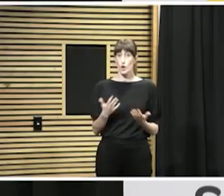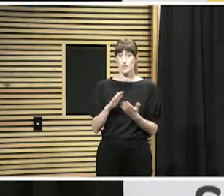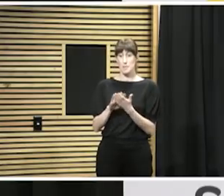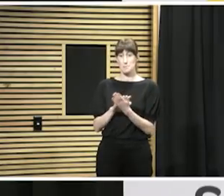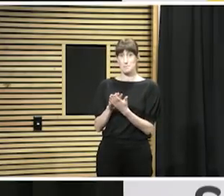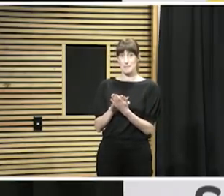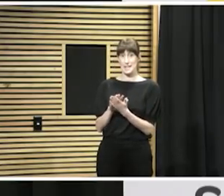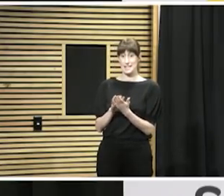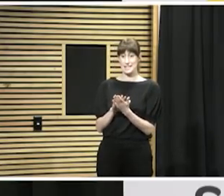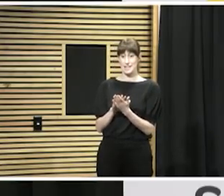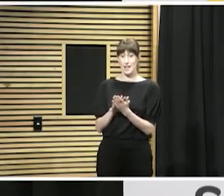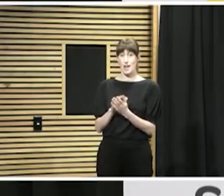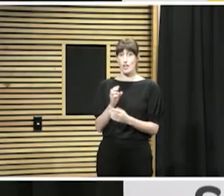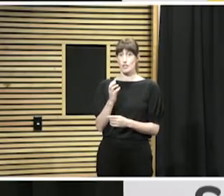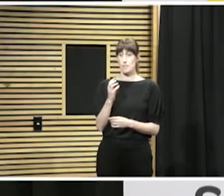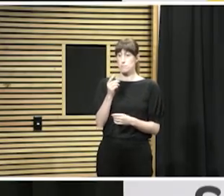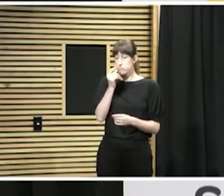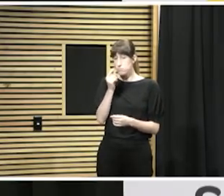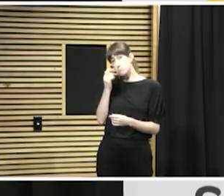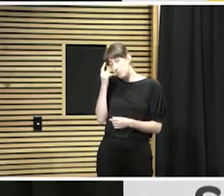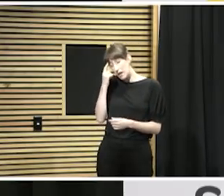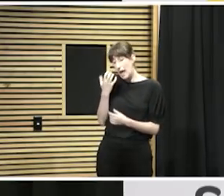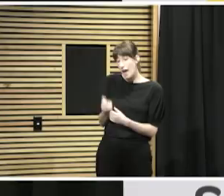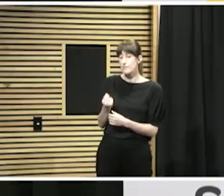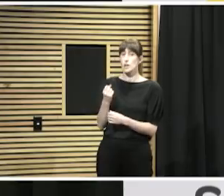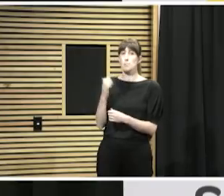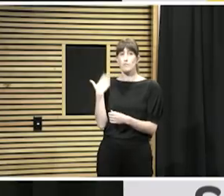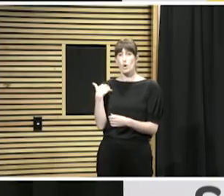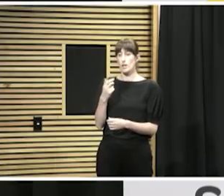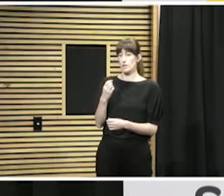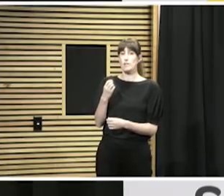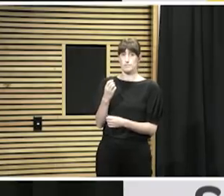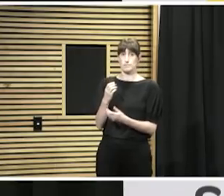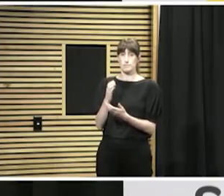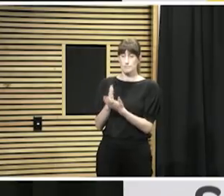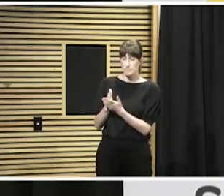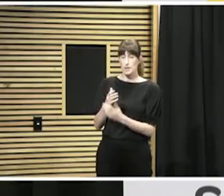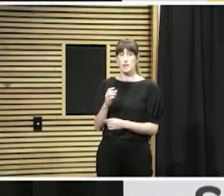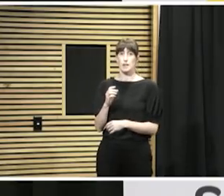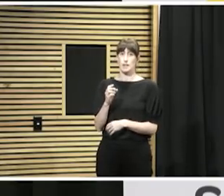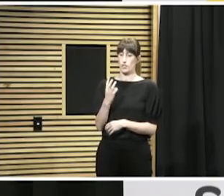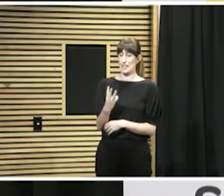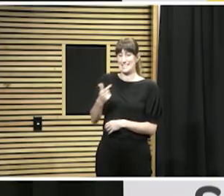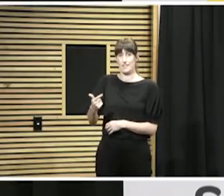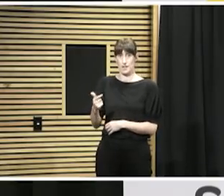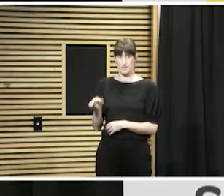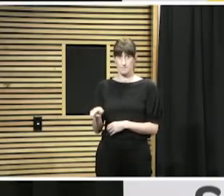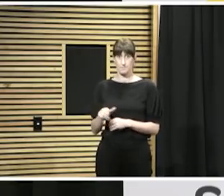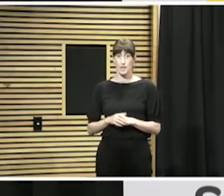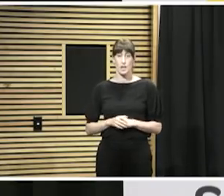by one to 37. There have been no additional COVID-19 deaths